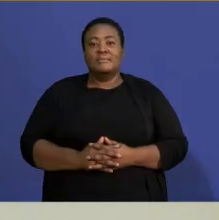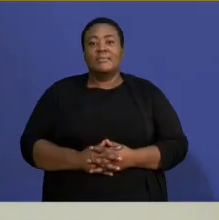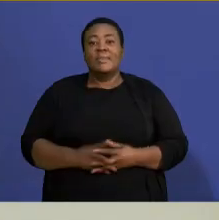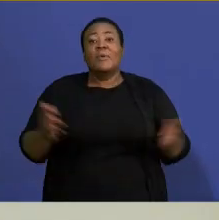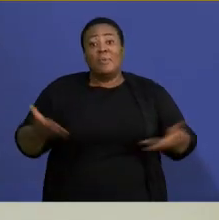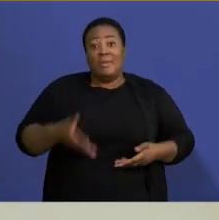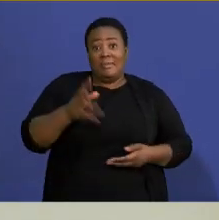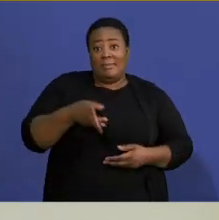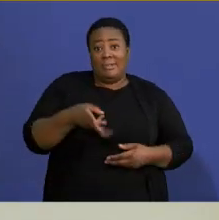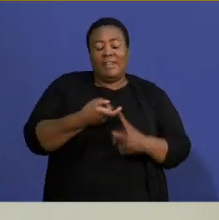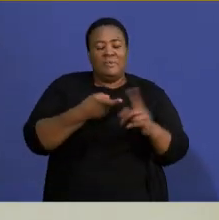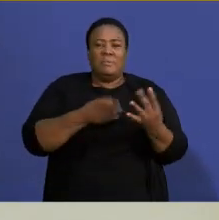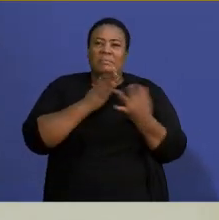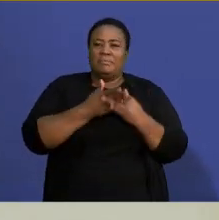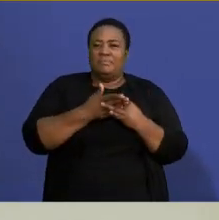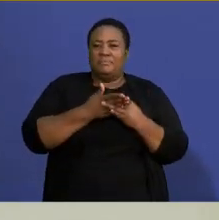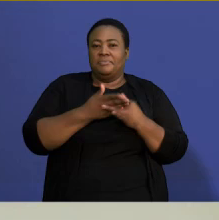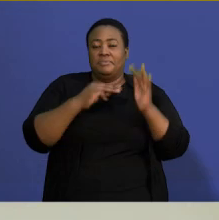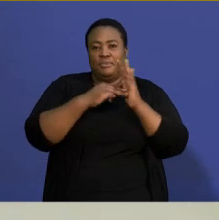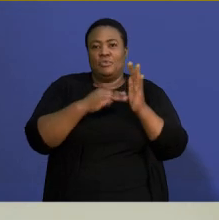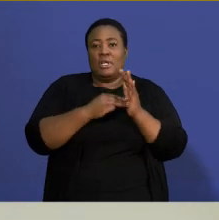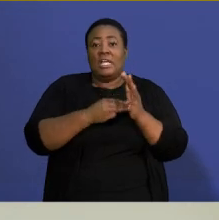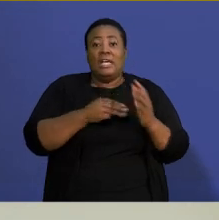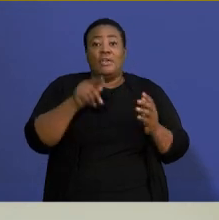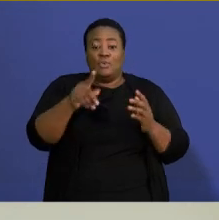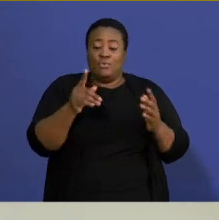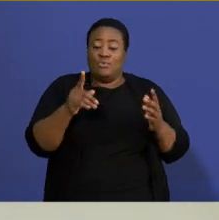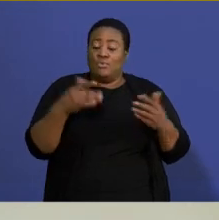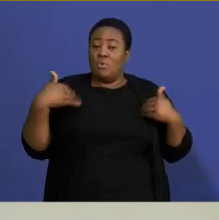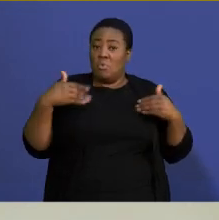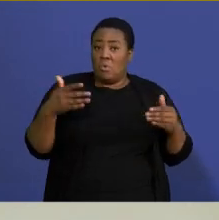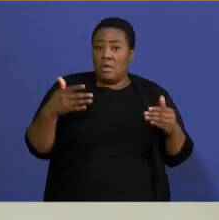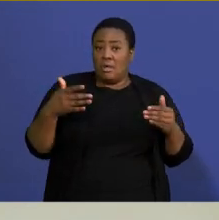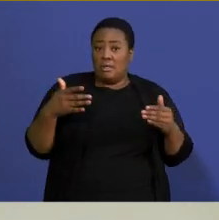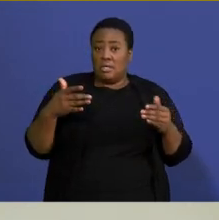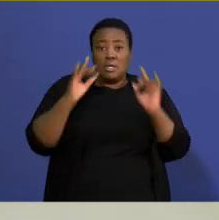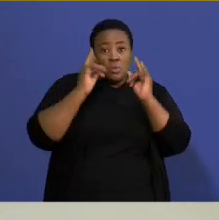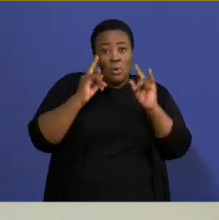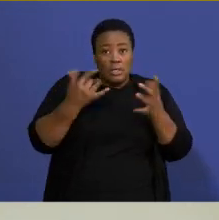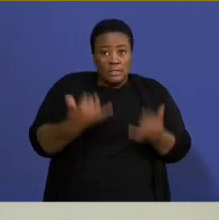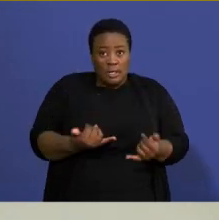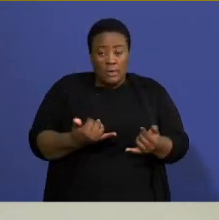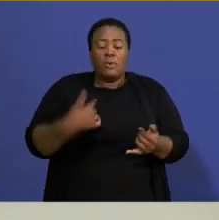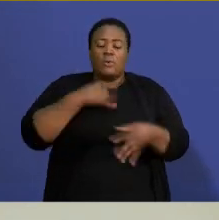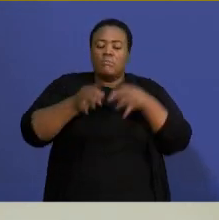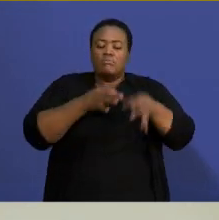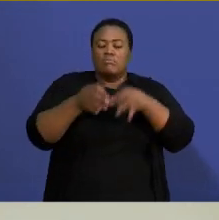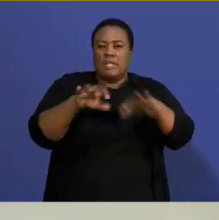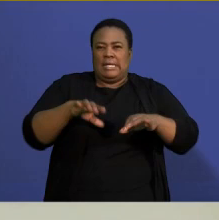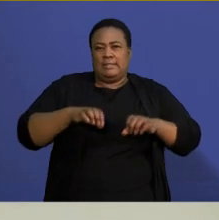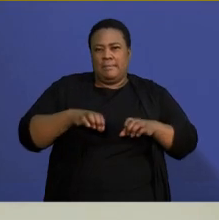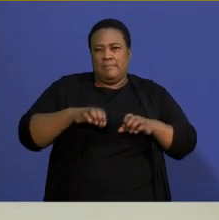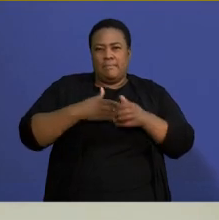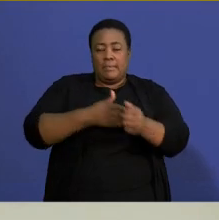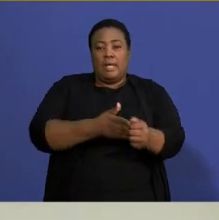Welcome back from the AdBreak Matrix. If you've just joined us, we are going through your exam guide to assist you in preparing for your